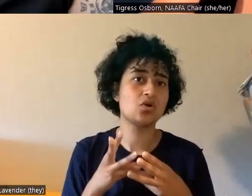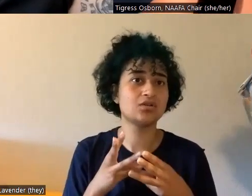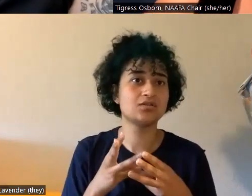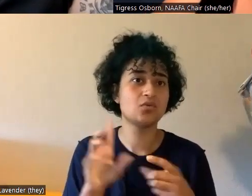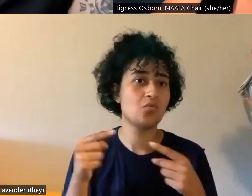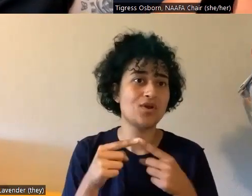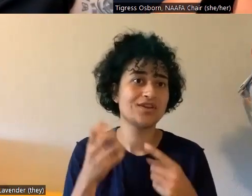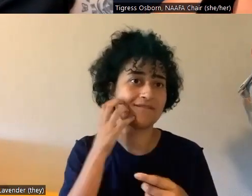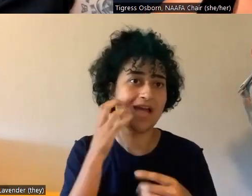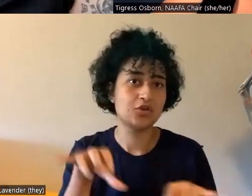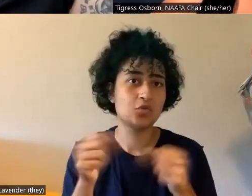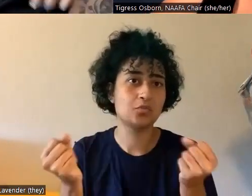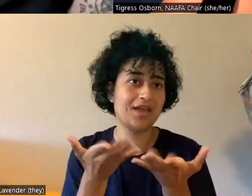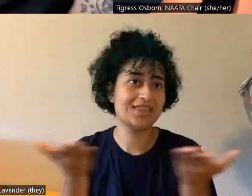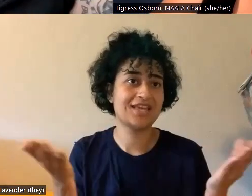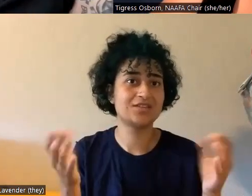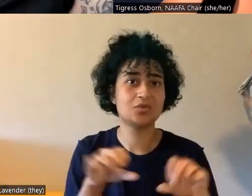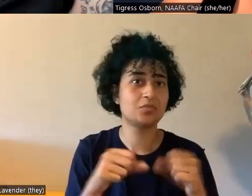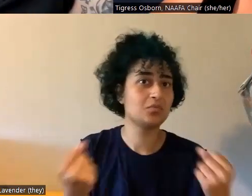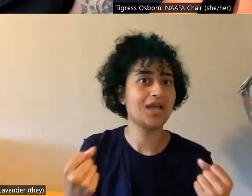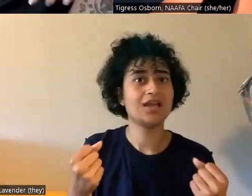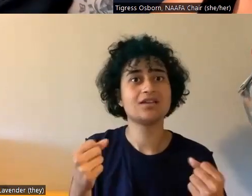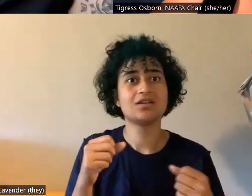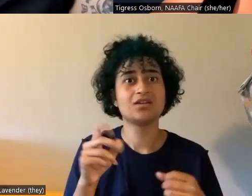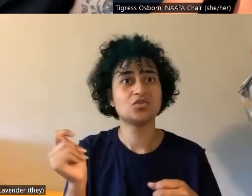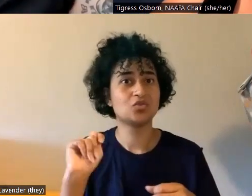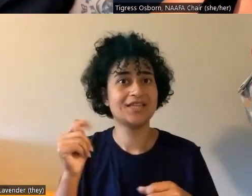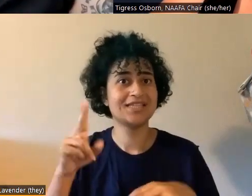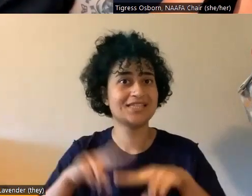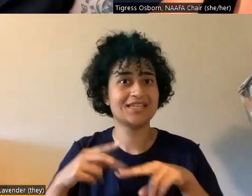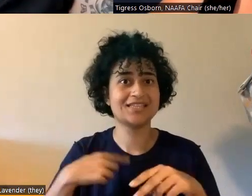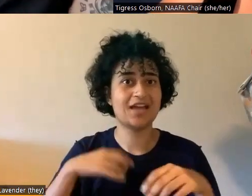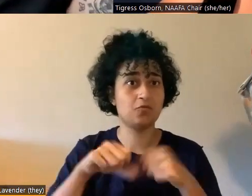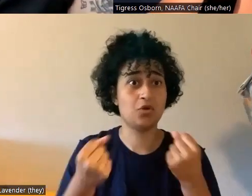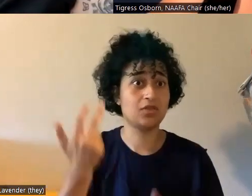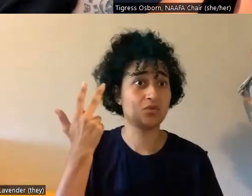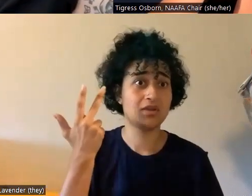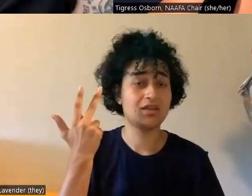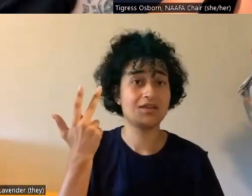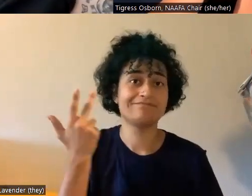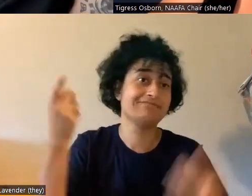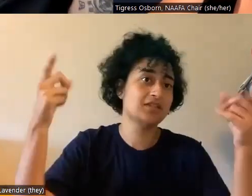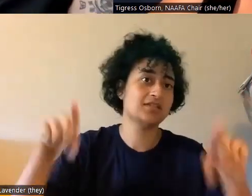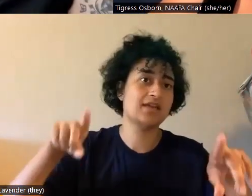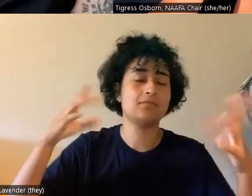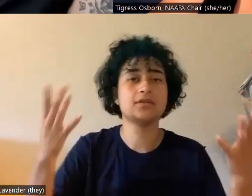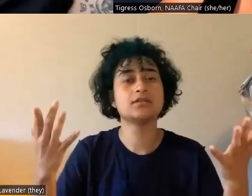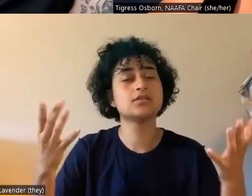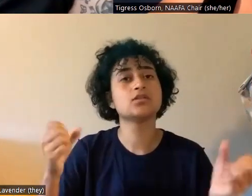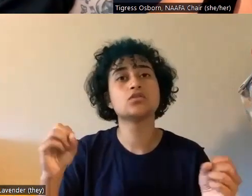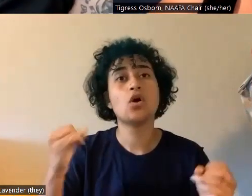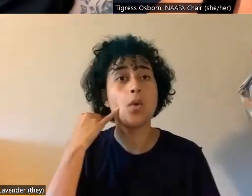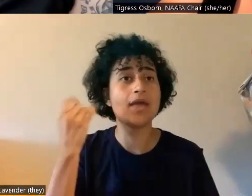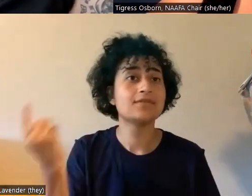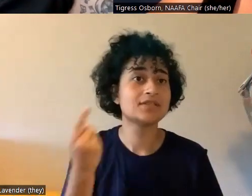and we break toilet seats, that kind of thing. I'll tell you right now, I've broken three. It just happens. So if